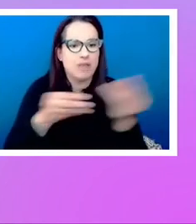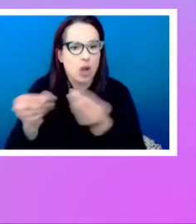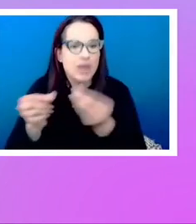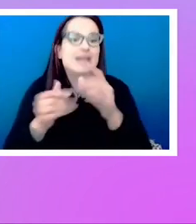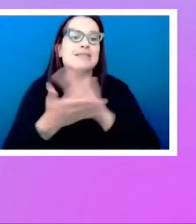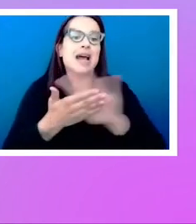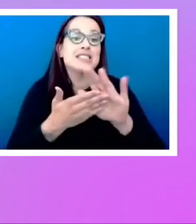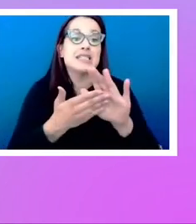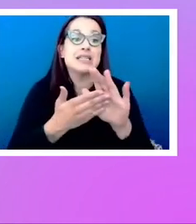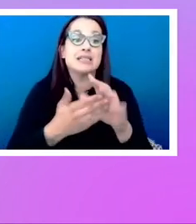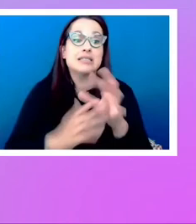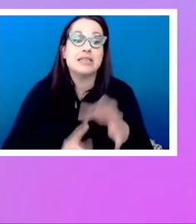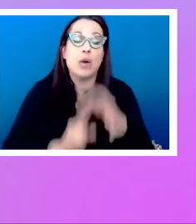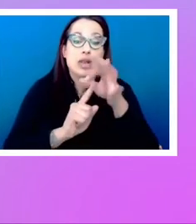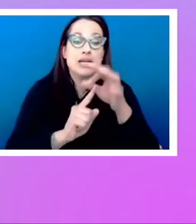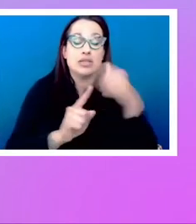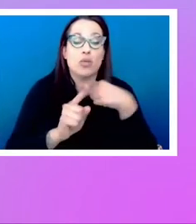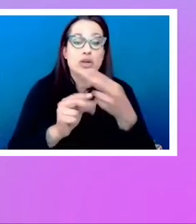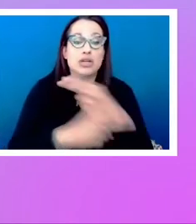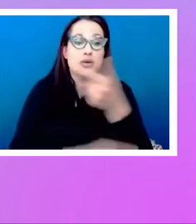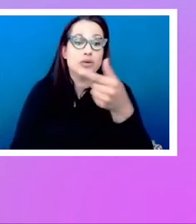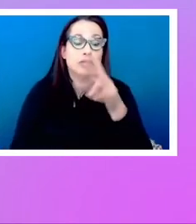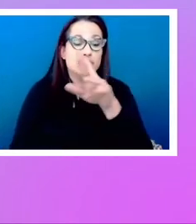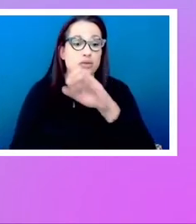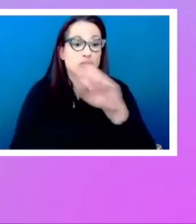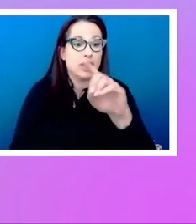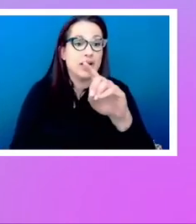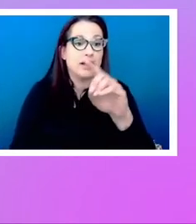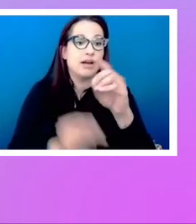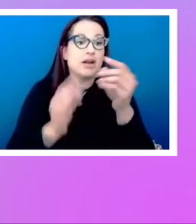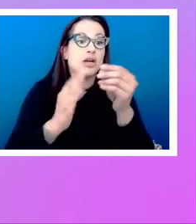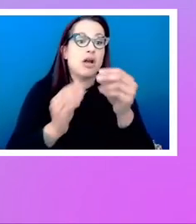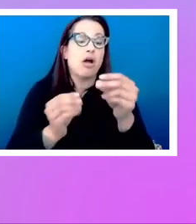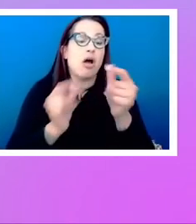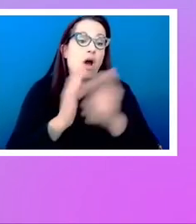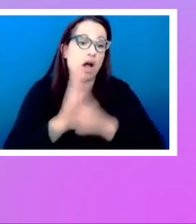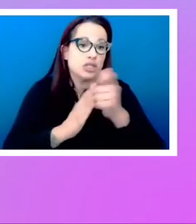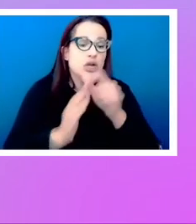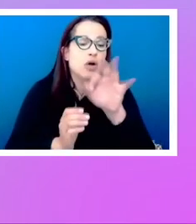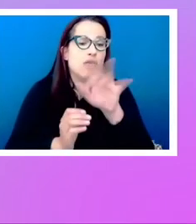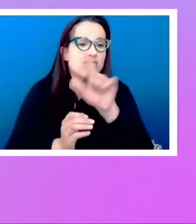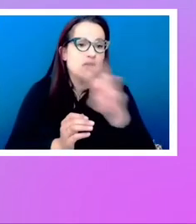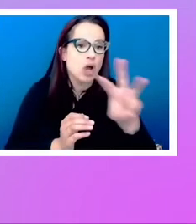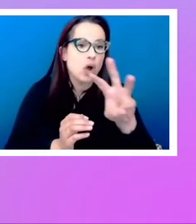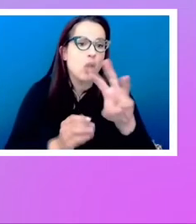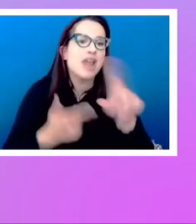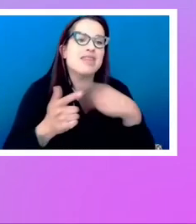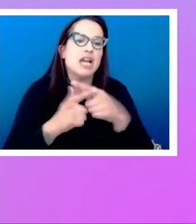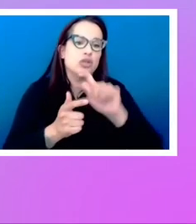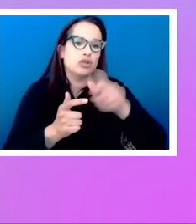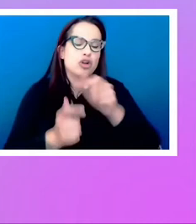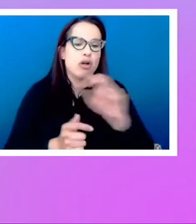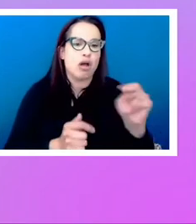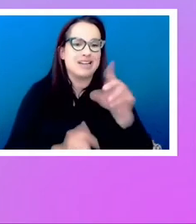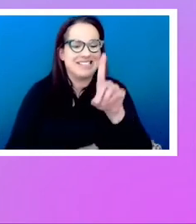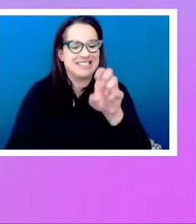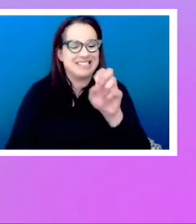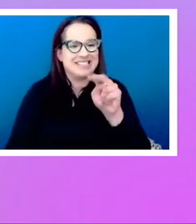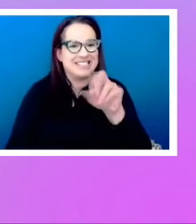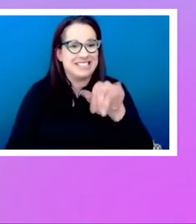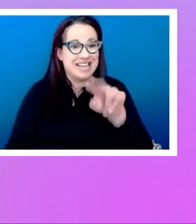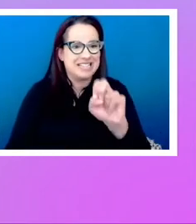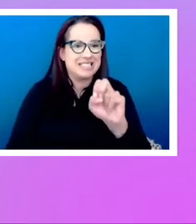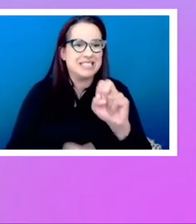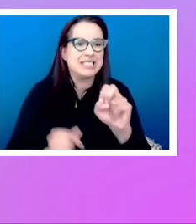we use grid auto flow dense, so turn on the dense packing mode. In which case, it will pick things up that come